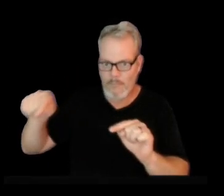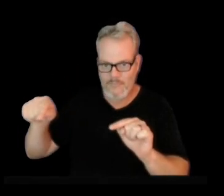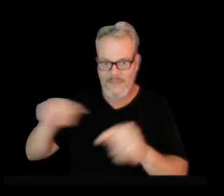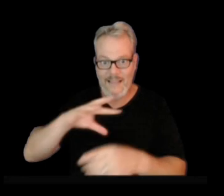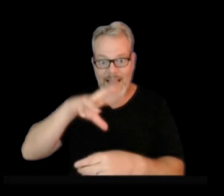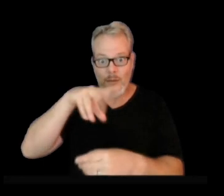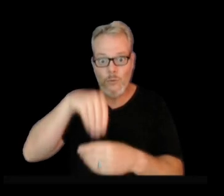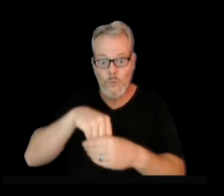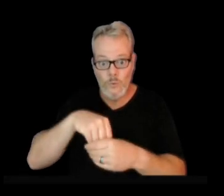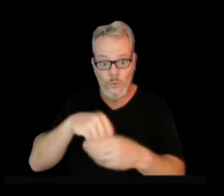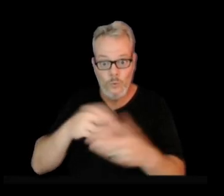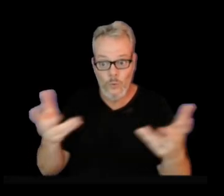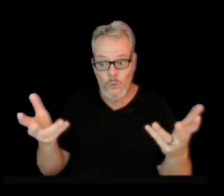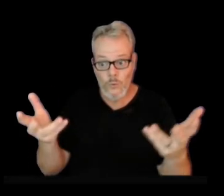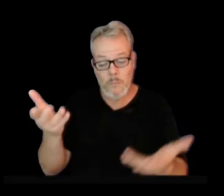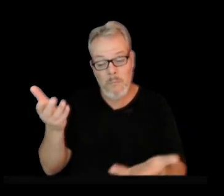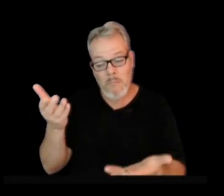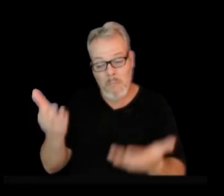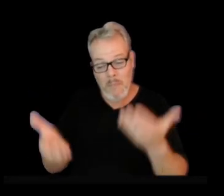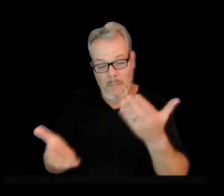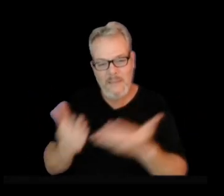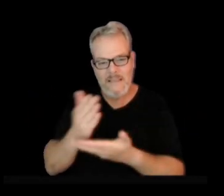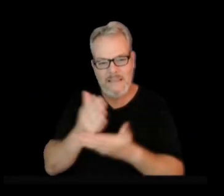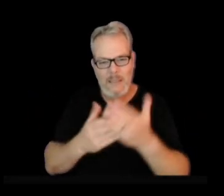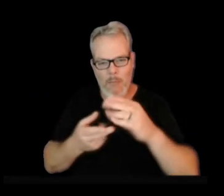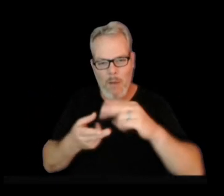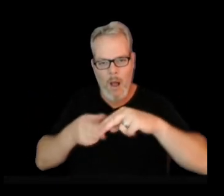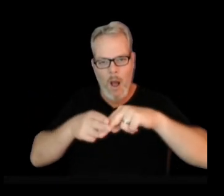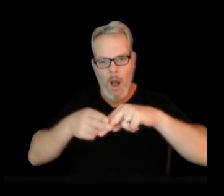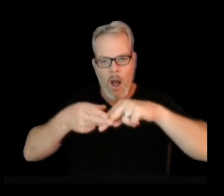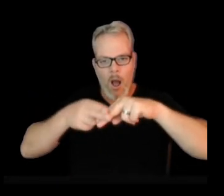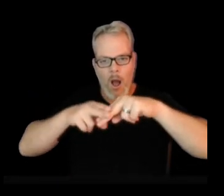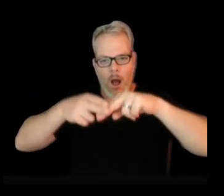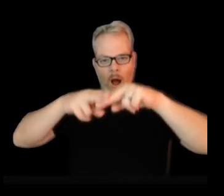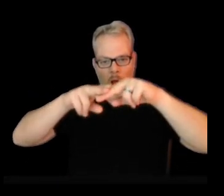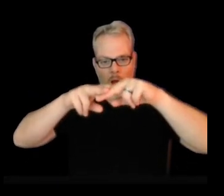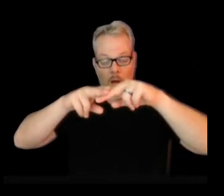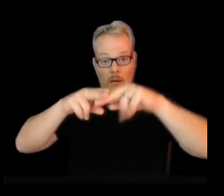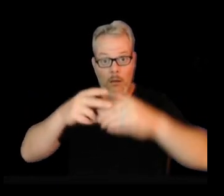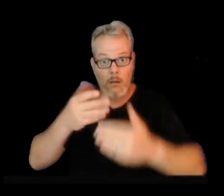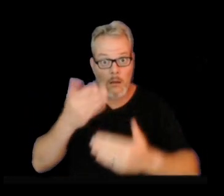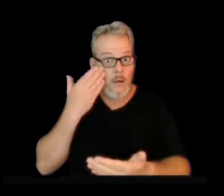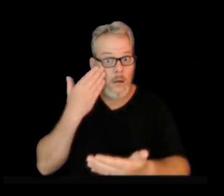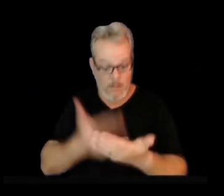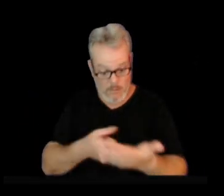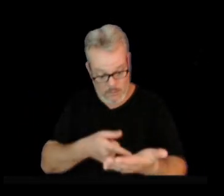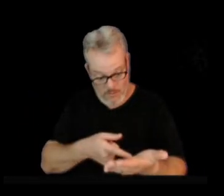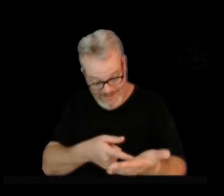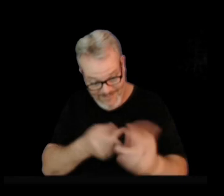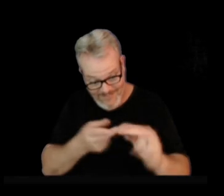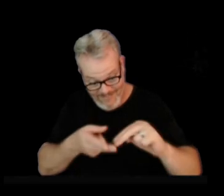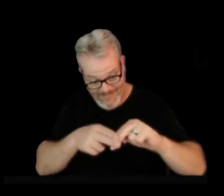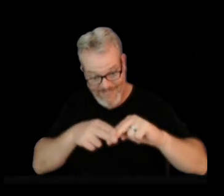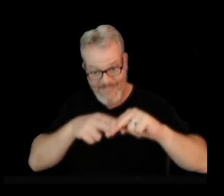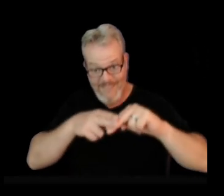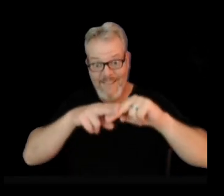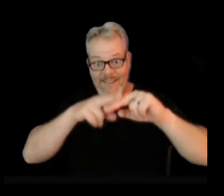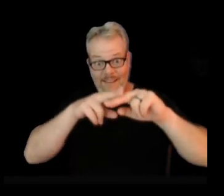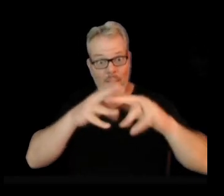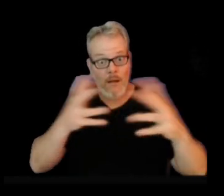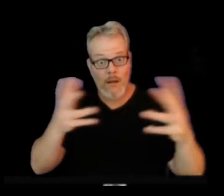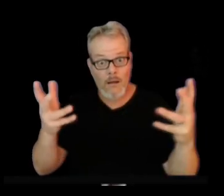Including perhaps a little bit of upward signal here. So when we start seeing upward signals on these on a rift GPS stations,